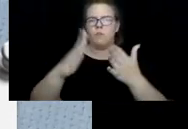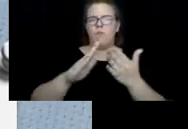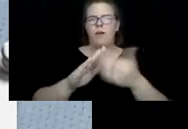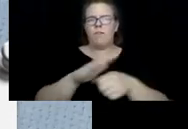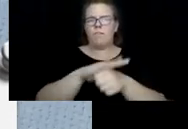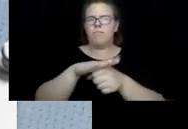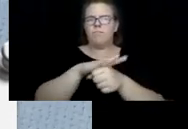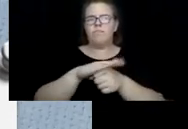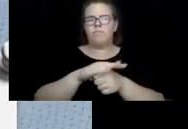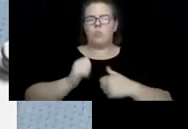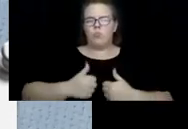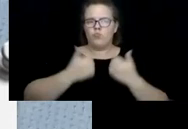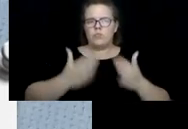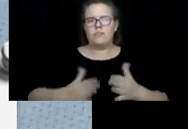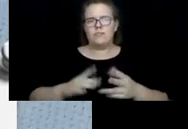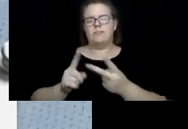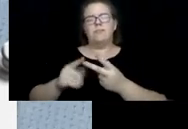caregivers through